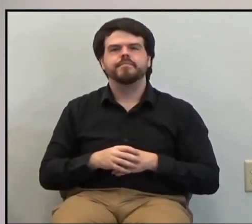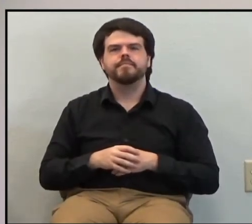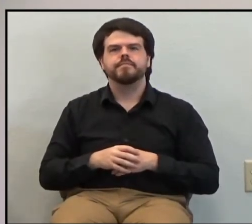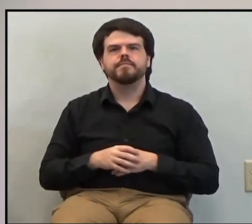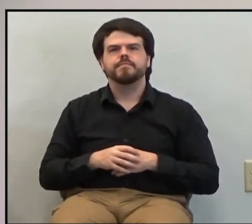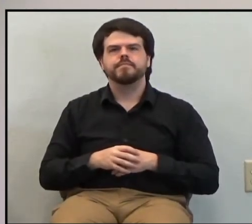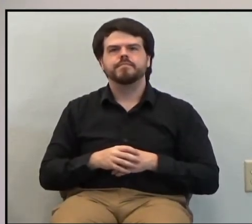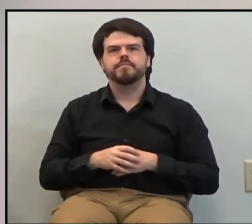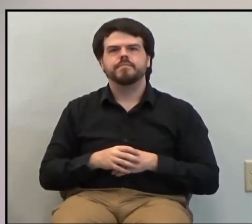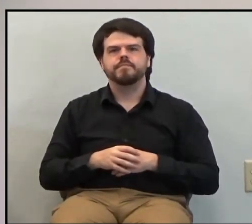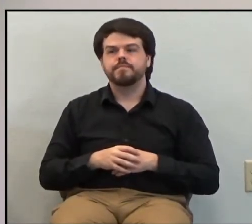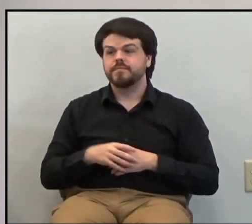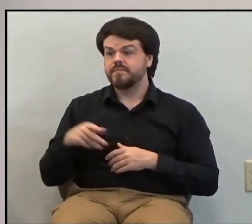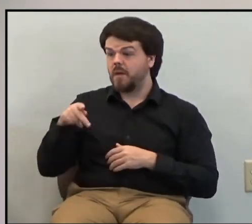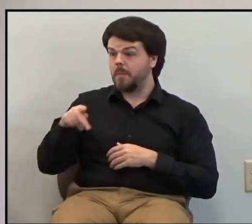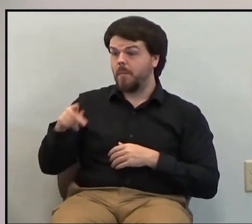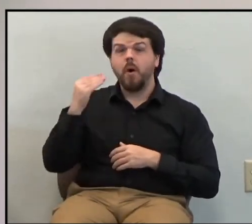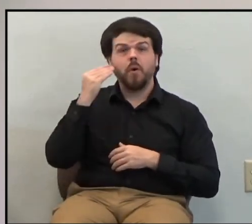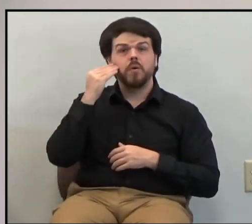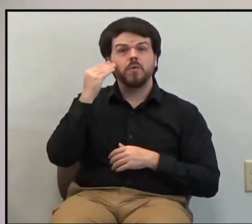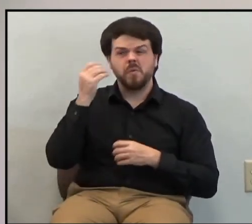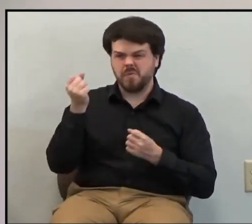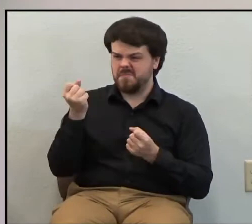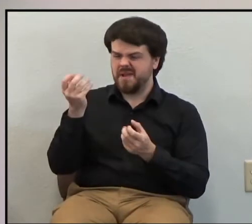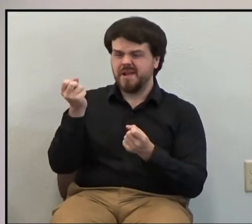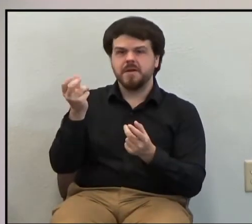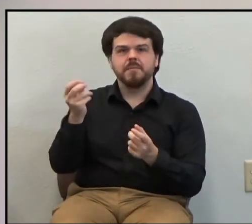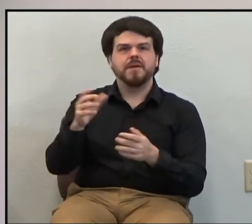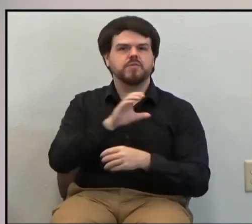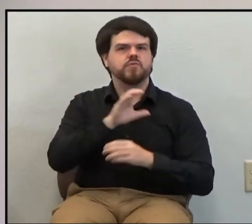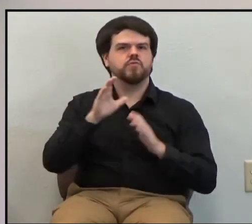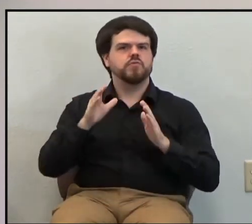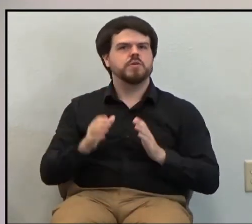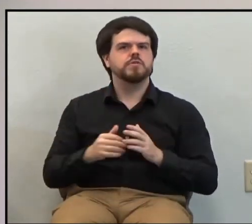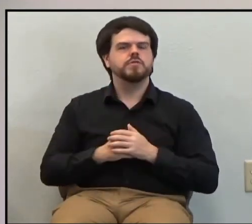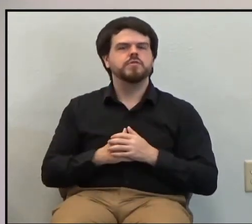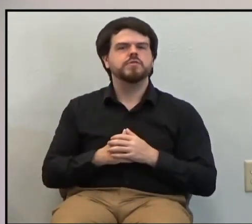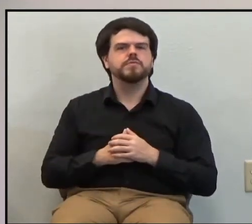Paul knew many Christian men would, Paul knew